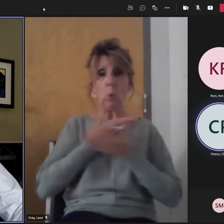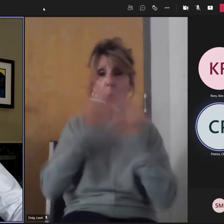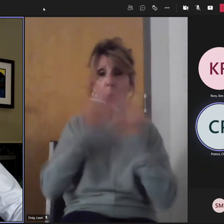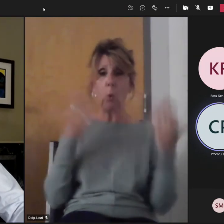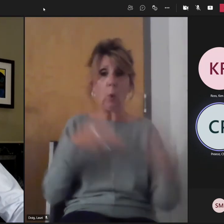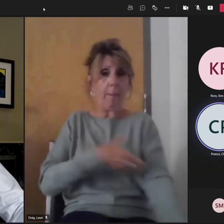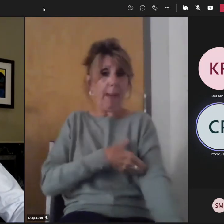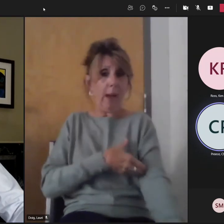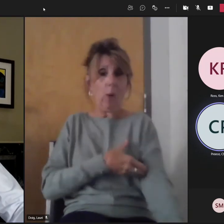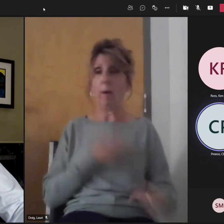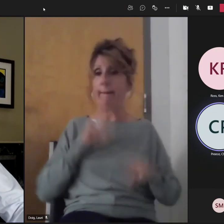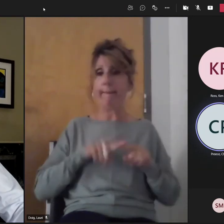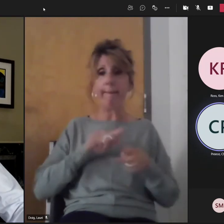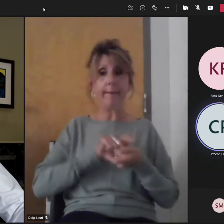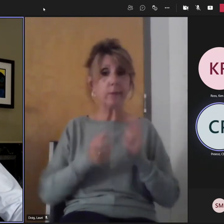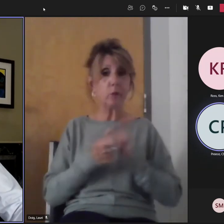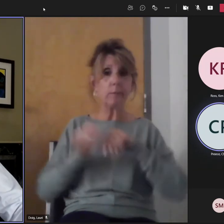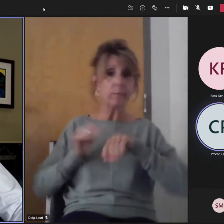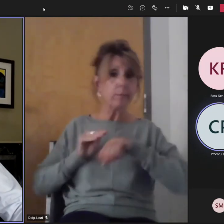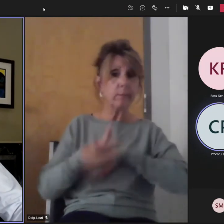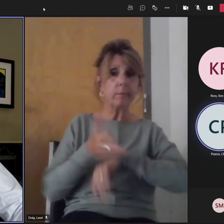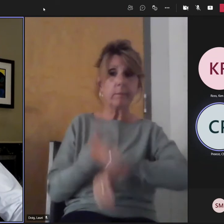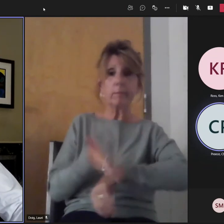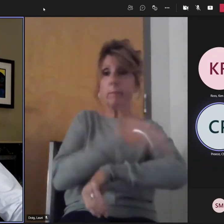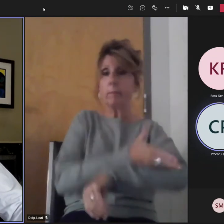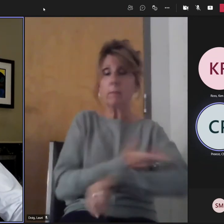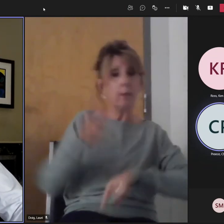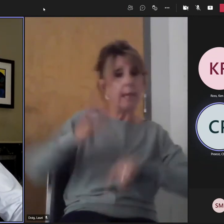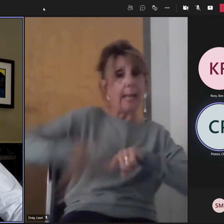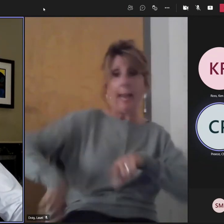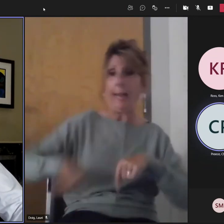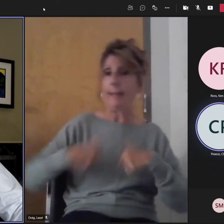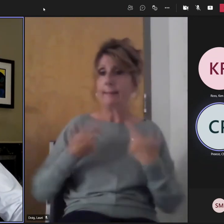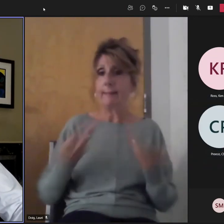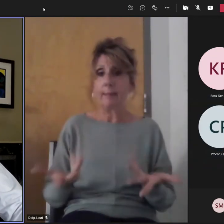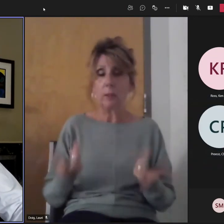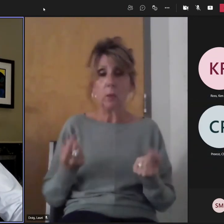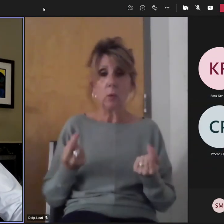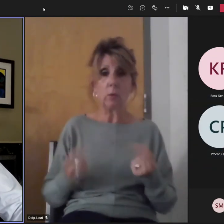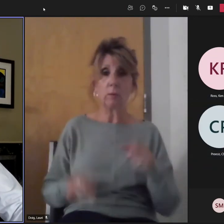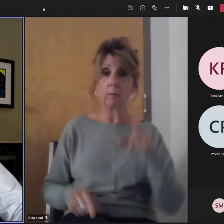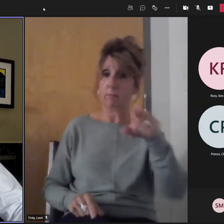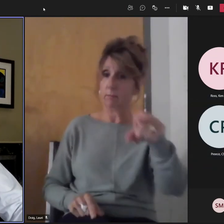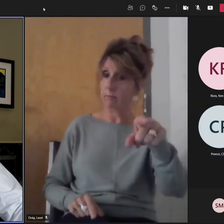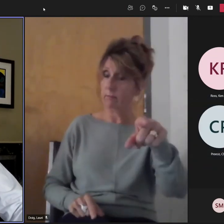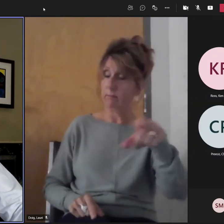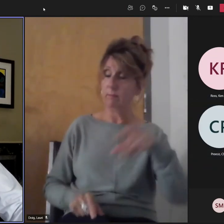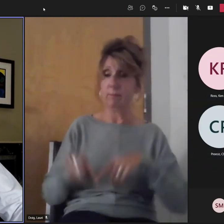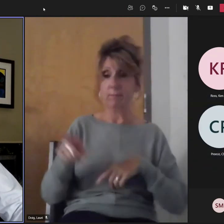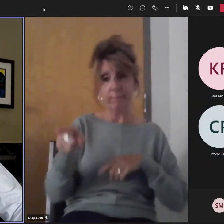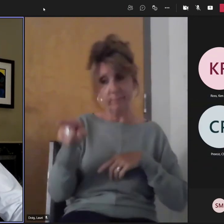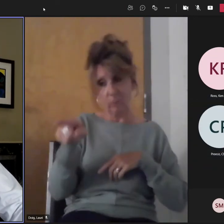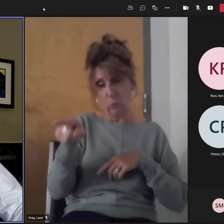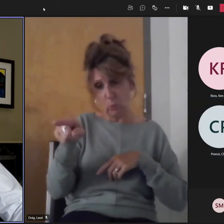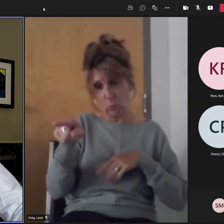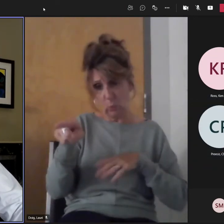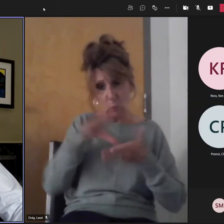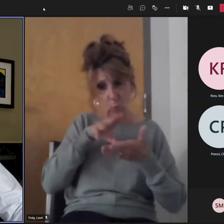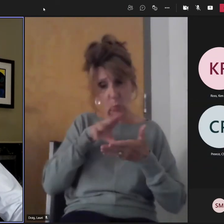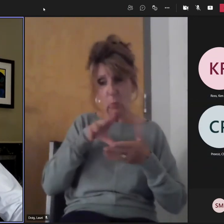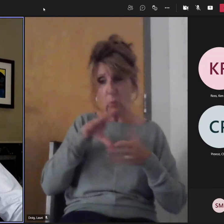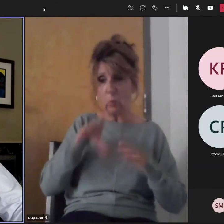schools and education system. Well, we say go to deep learning. One of our explicit